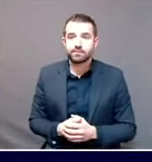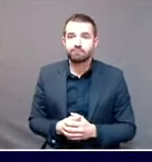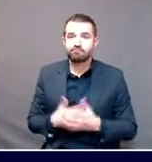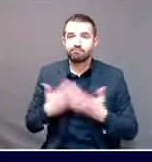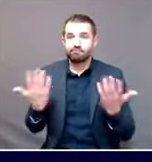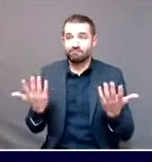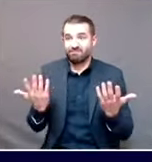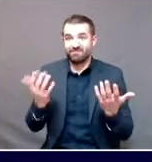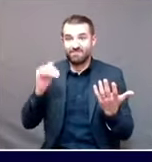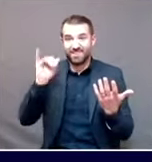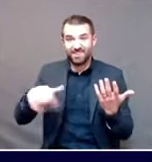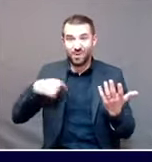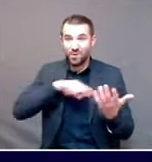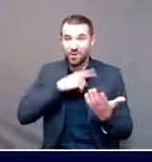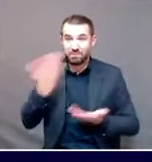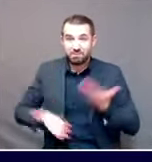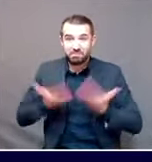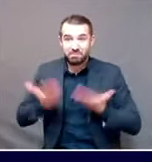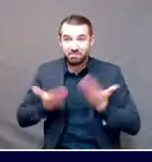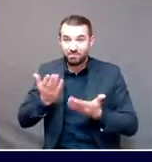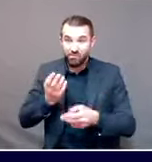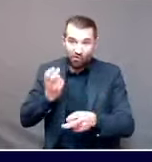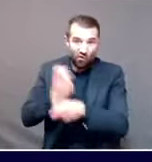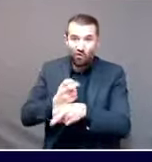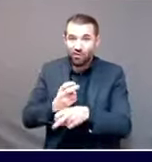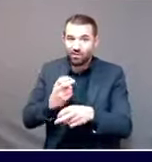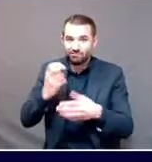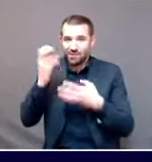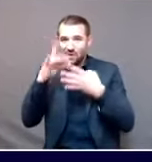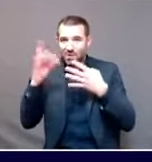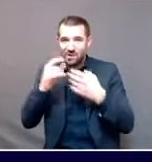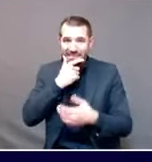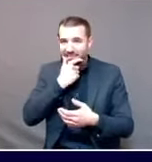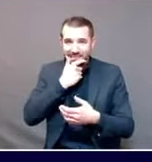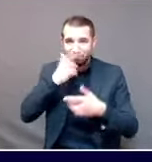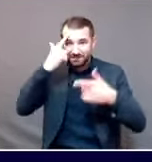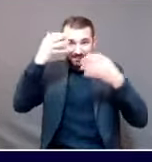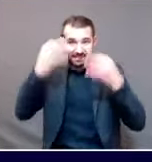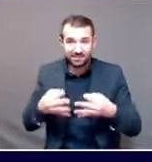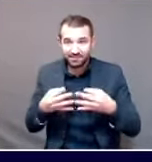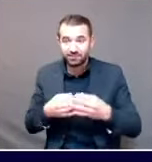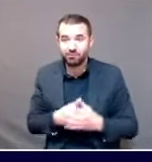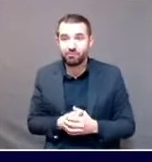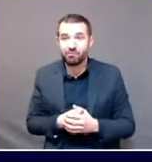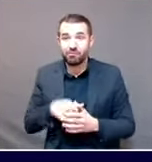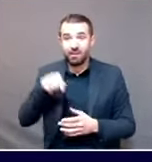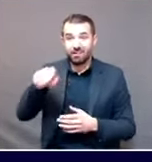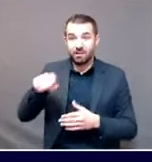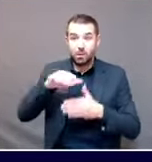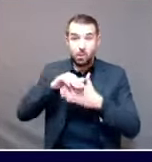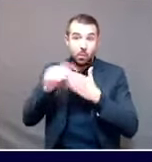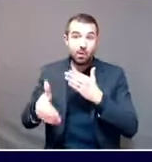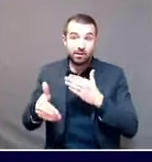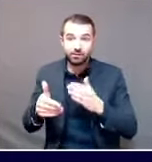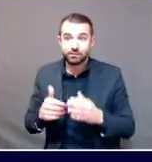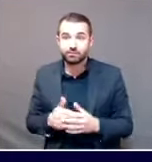difficult choices. We are evaluating this weekend what those changes may be and what they will look